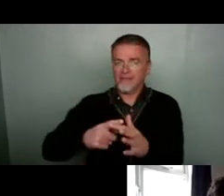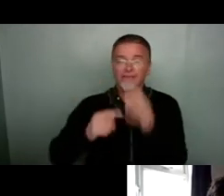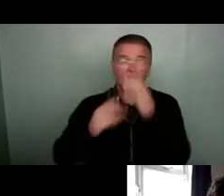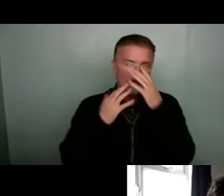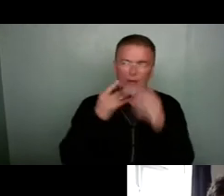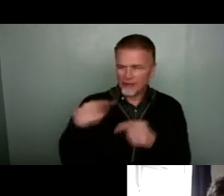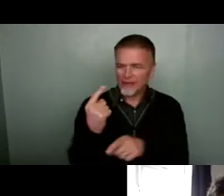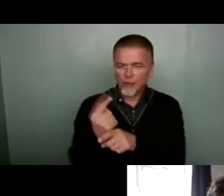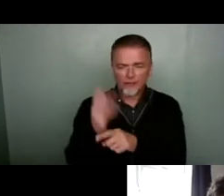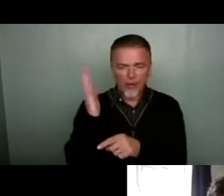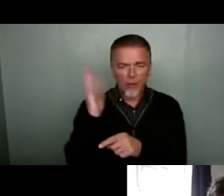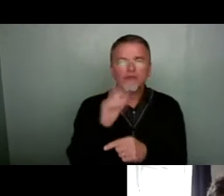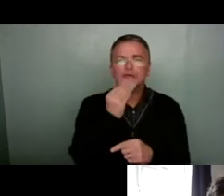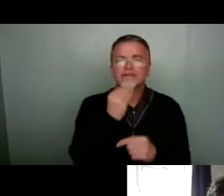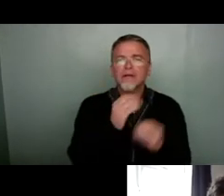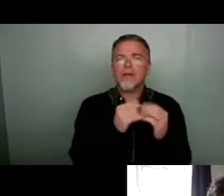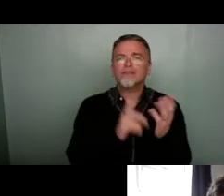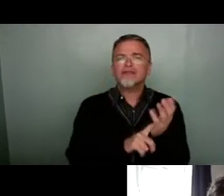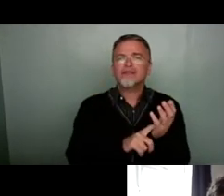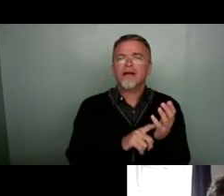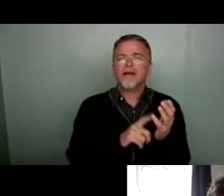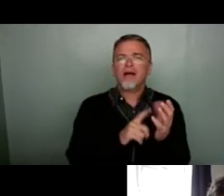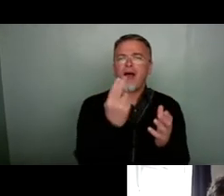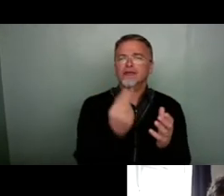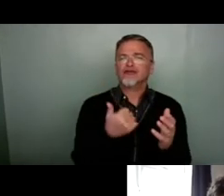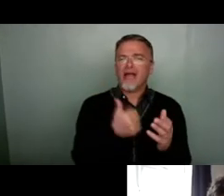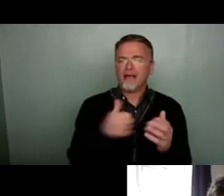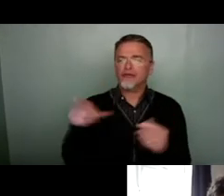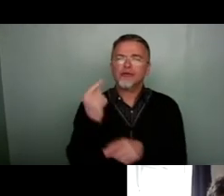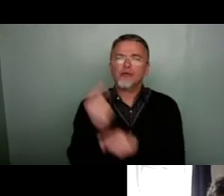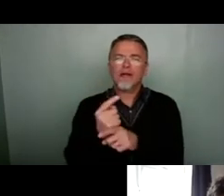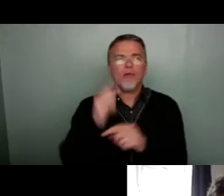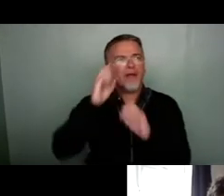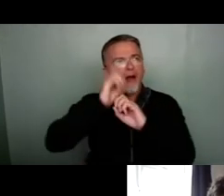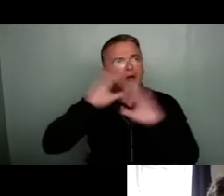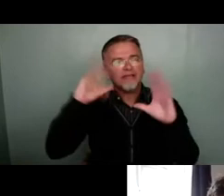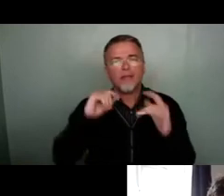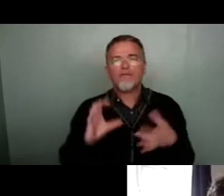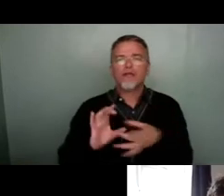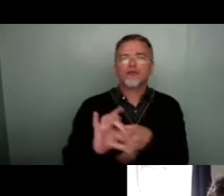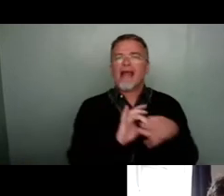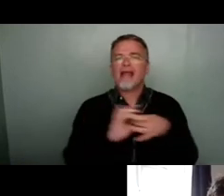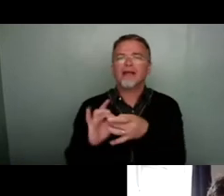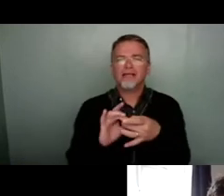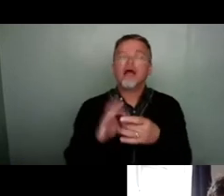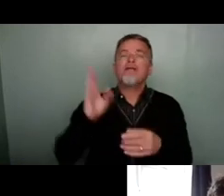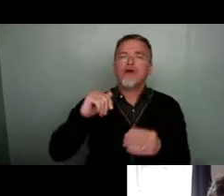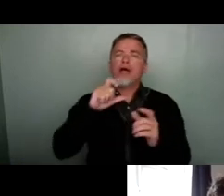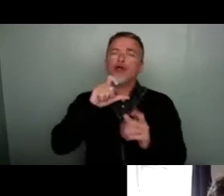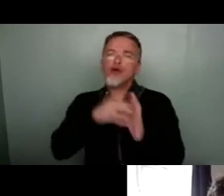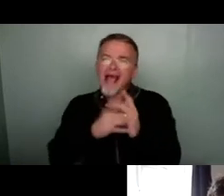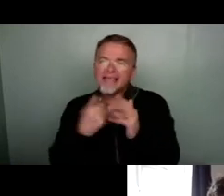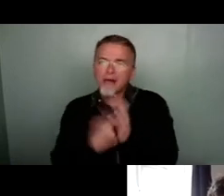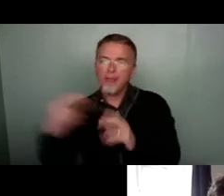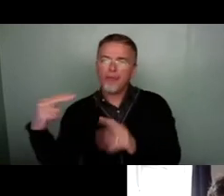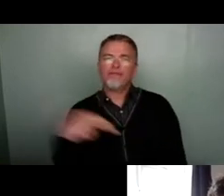been useful about Bristol Arts Channel. She talked about that notion of togetherness, but from a curator's point of view, we